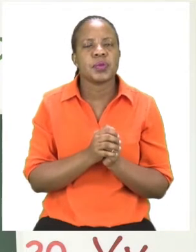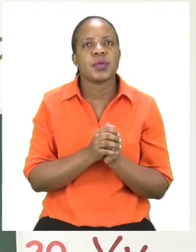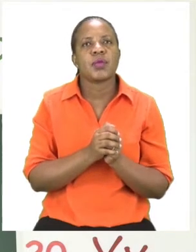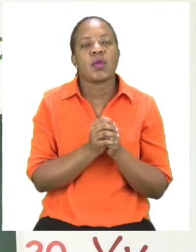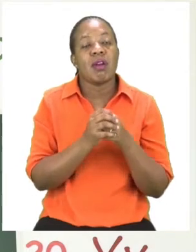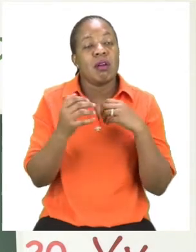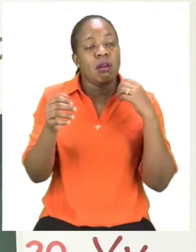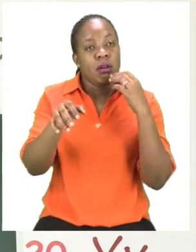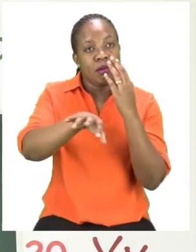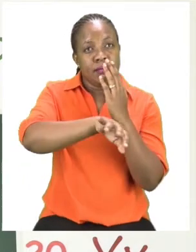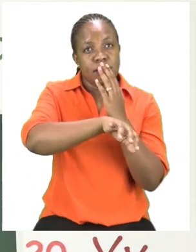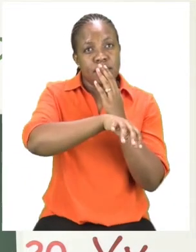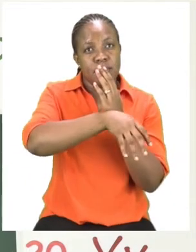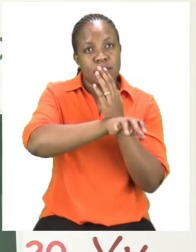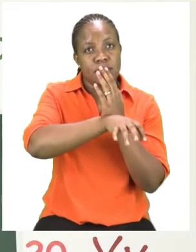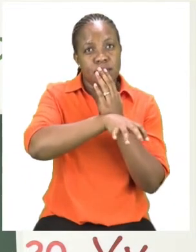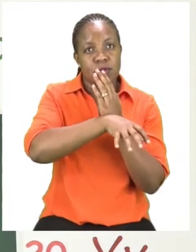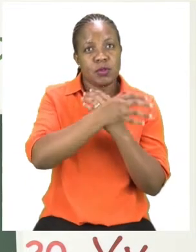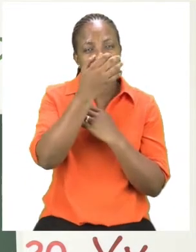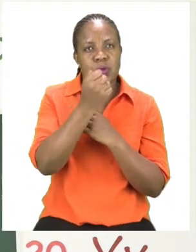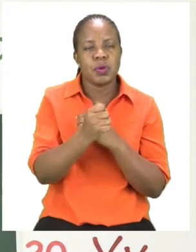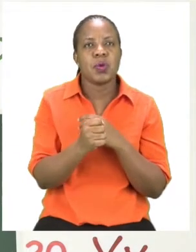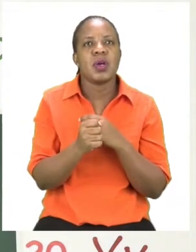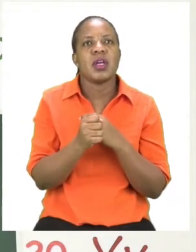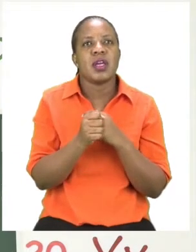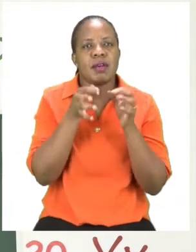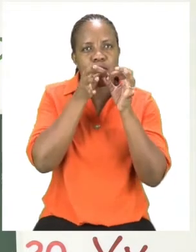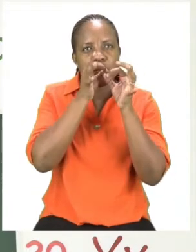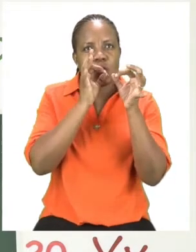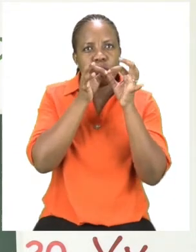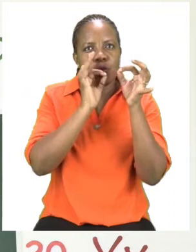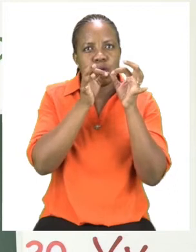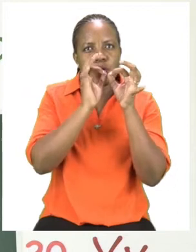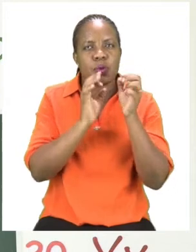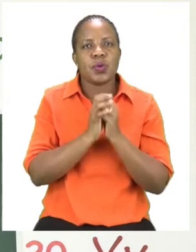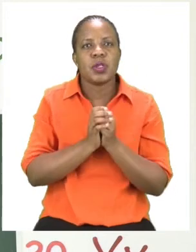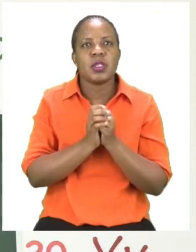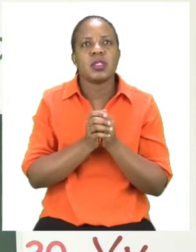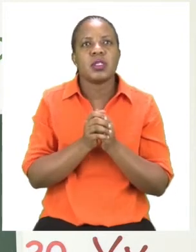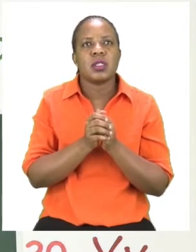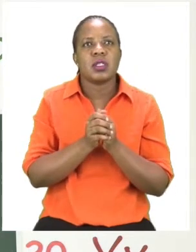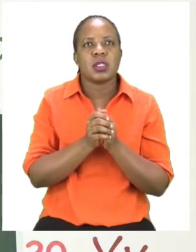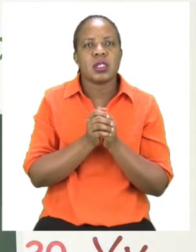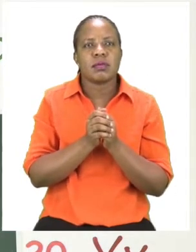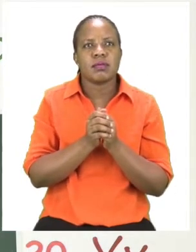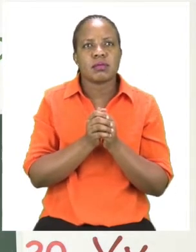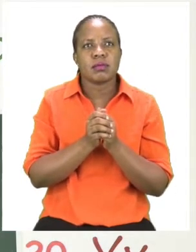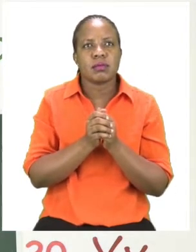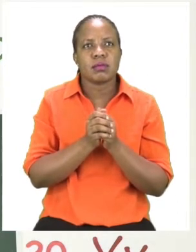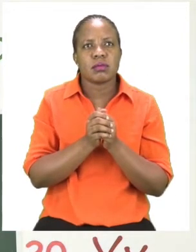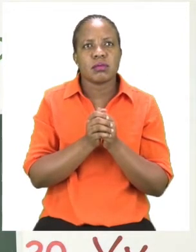grapes and the watermelon. Now I know you know the times when these grow because they are sold